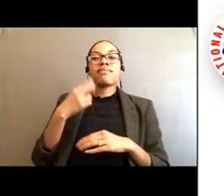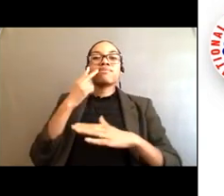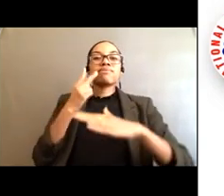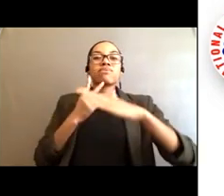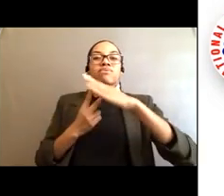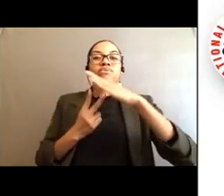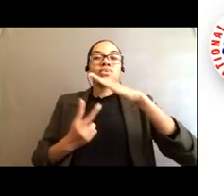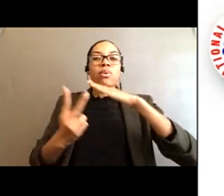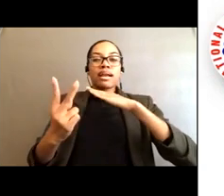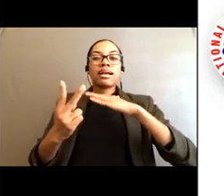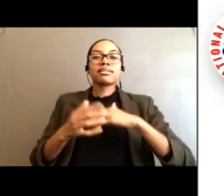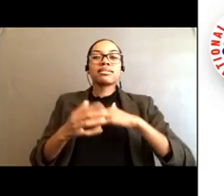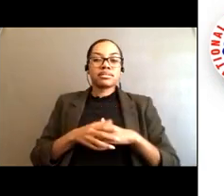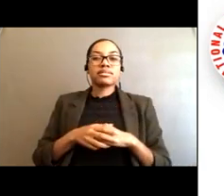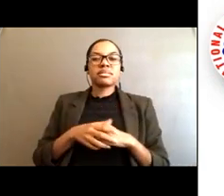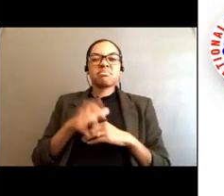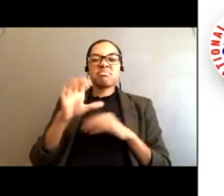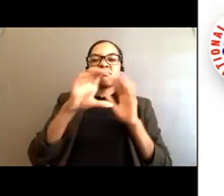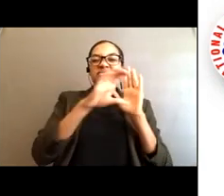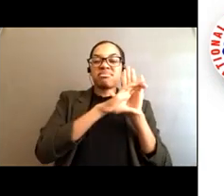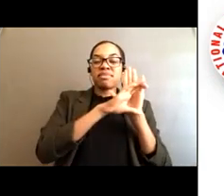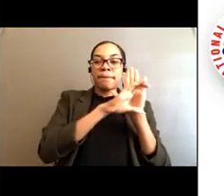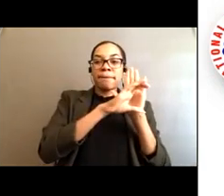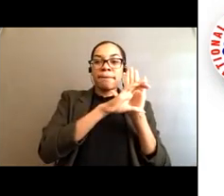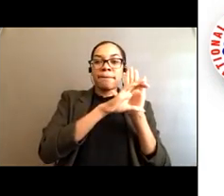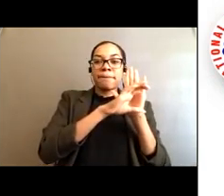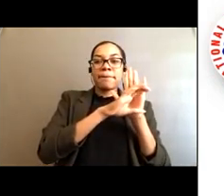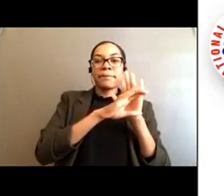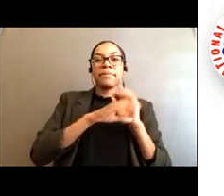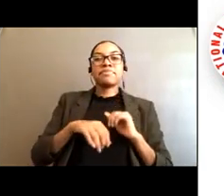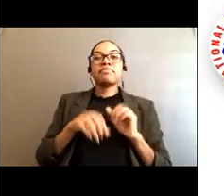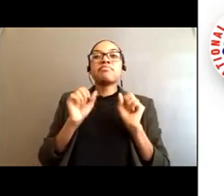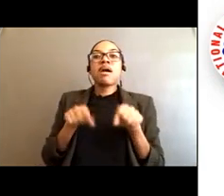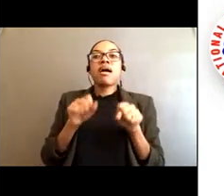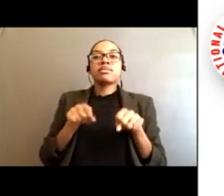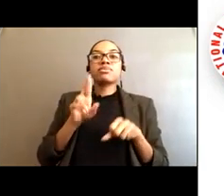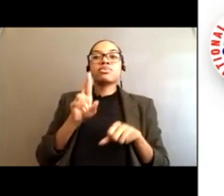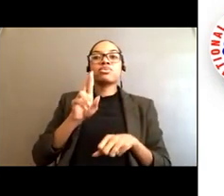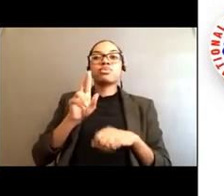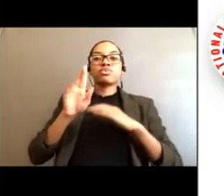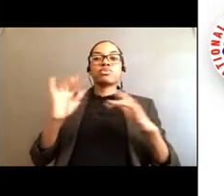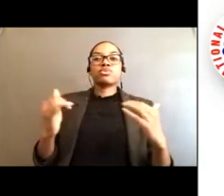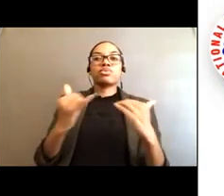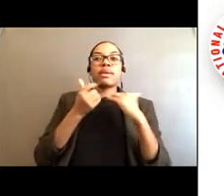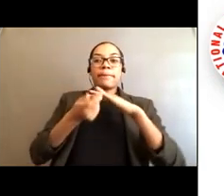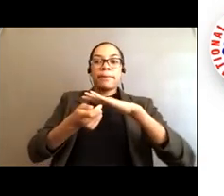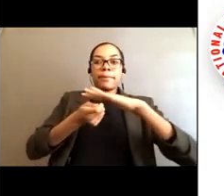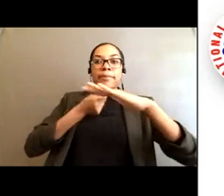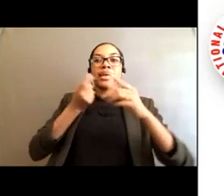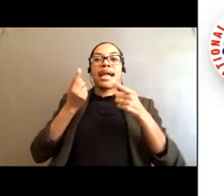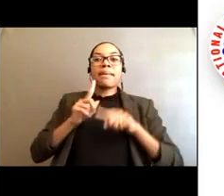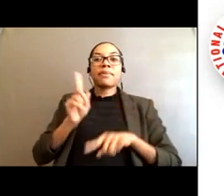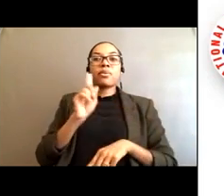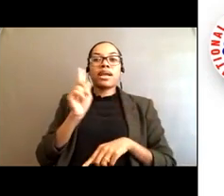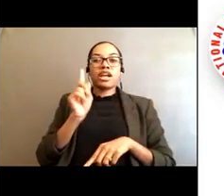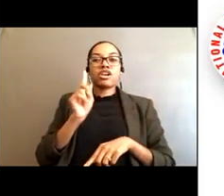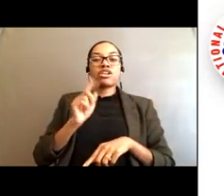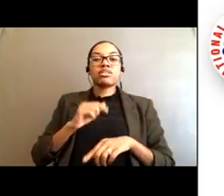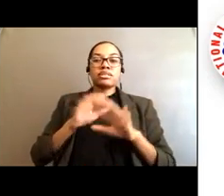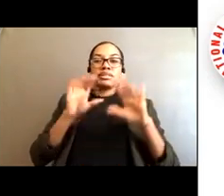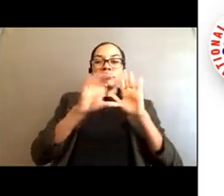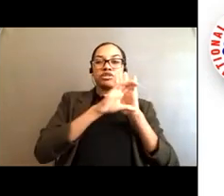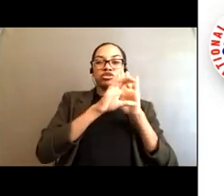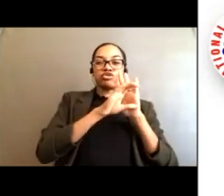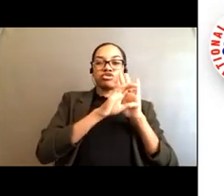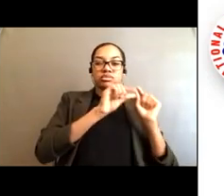a map depiction of the rip current risk on the left-hand side, and the right-hand side is actual text taken